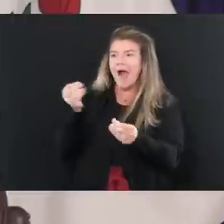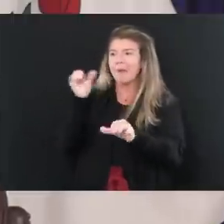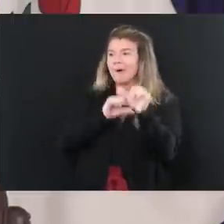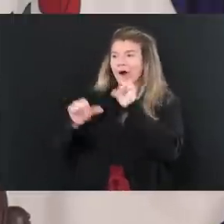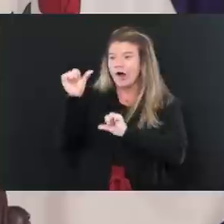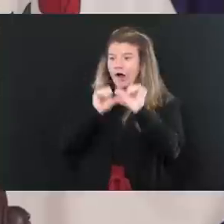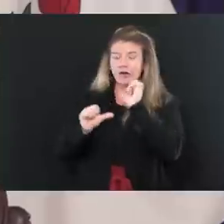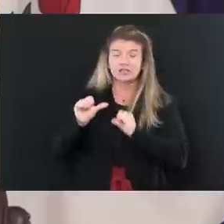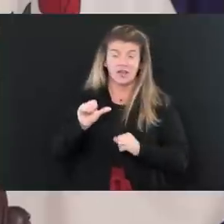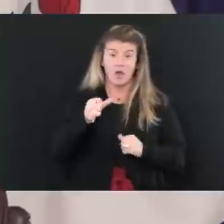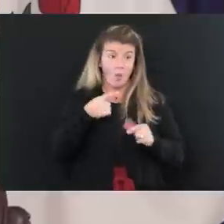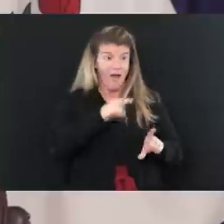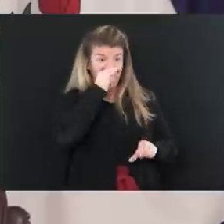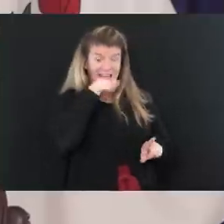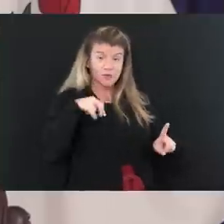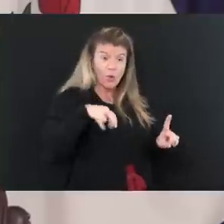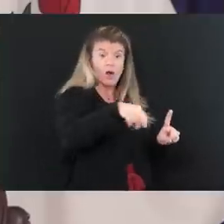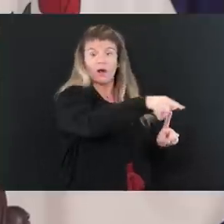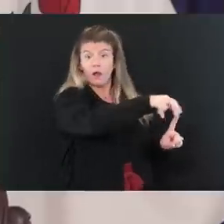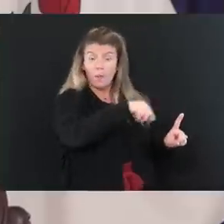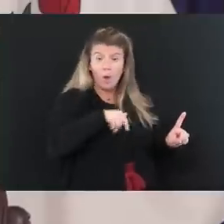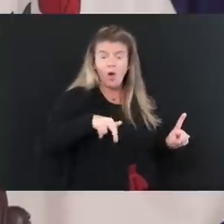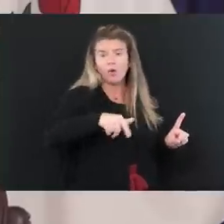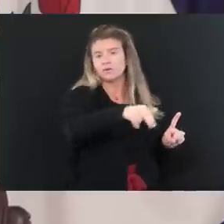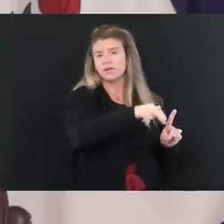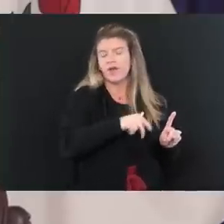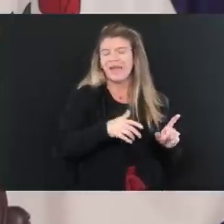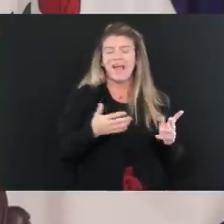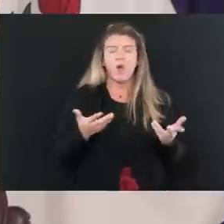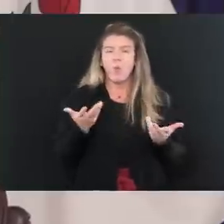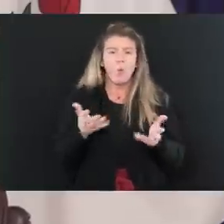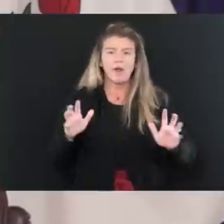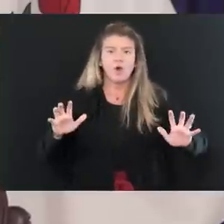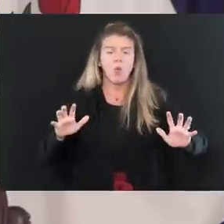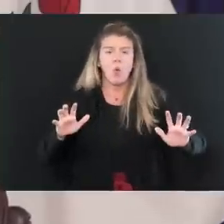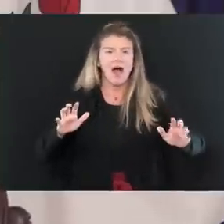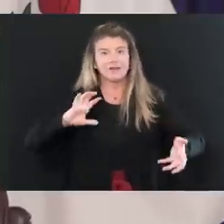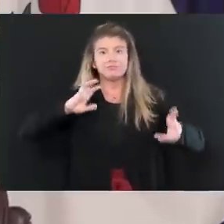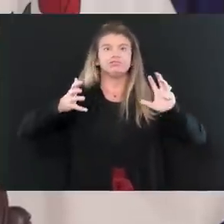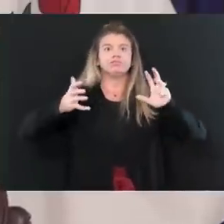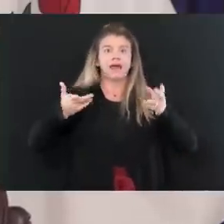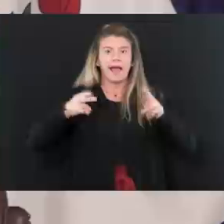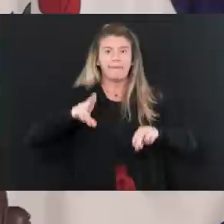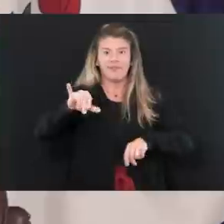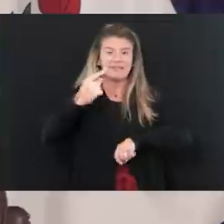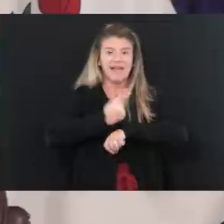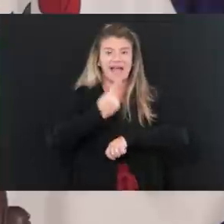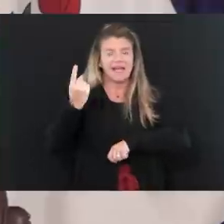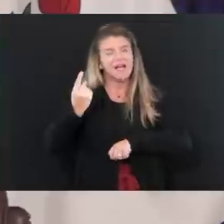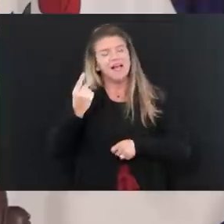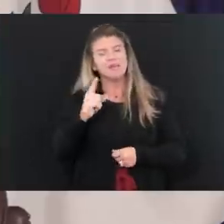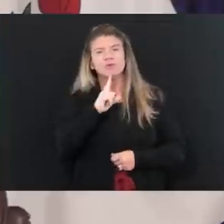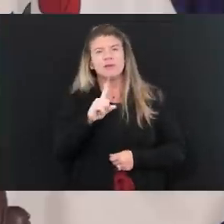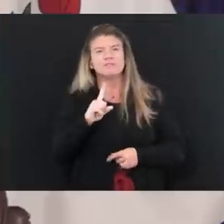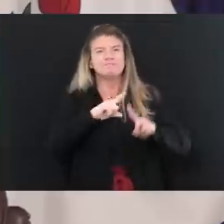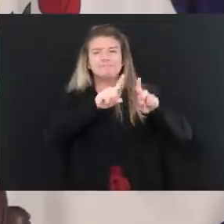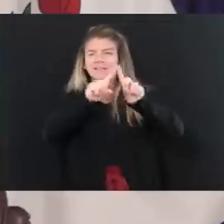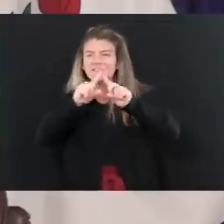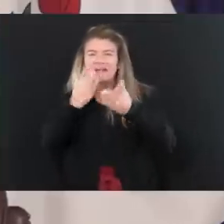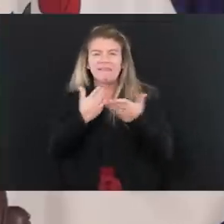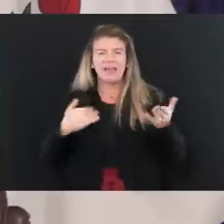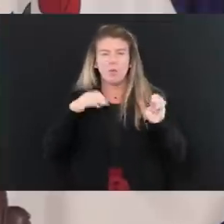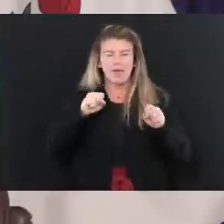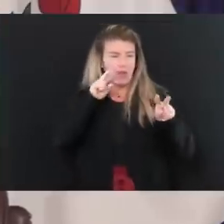in the roads and everything, and all that kind of stuff is, you know, we sure don't want a tragedy. So, so there's lots of different things to look at,